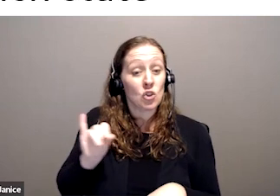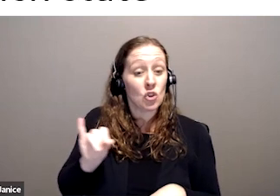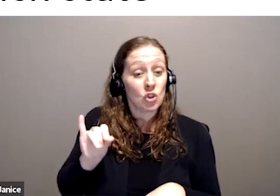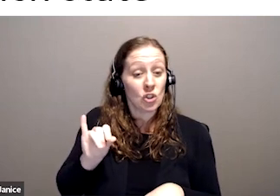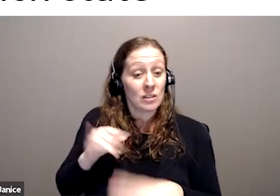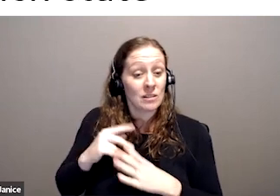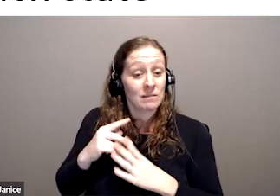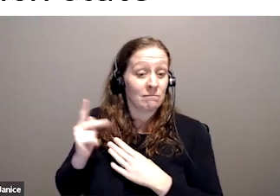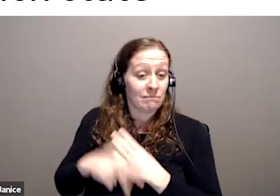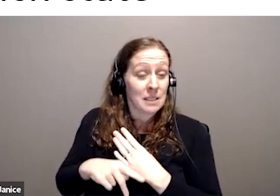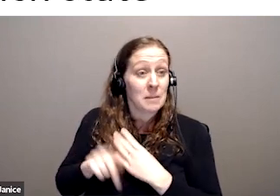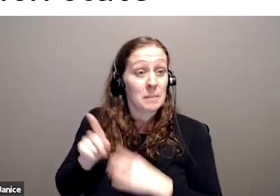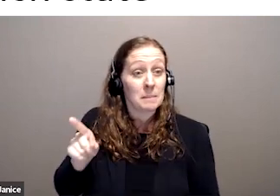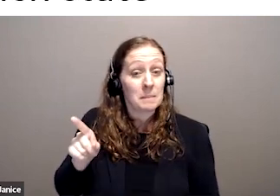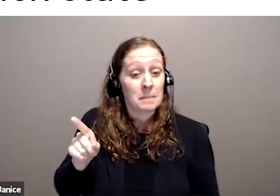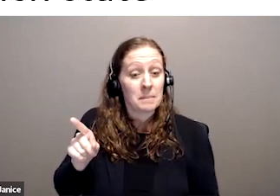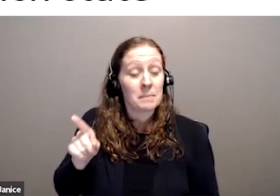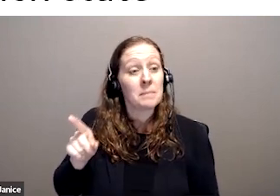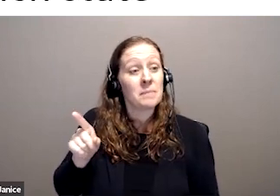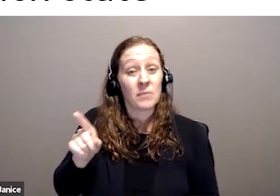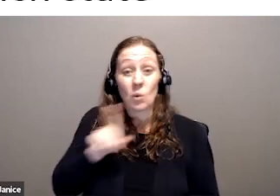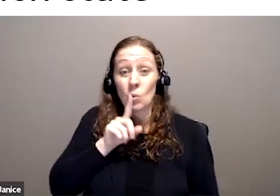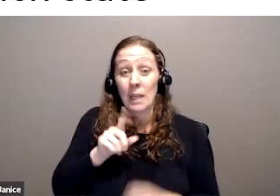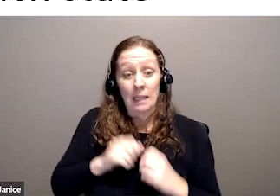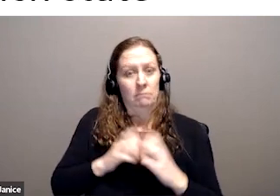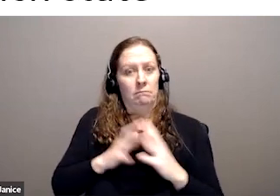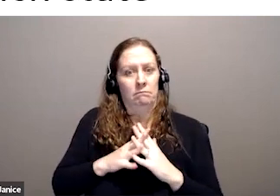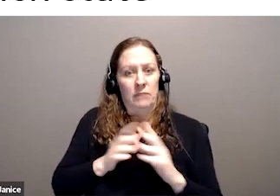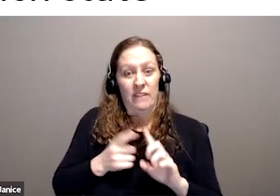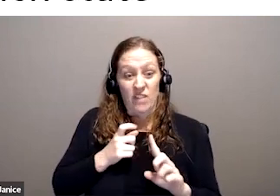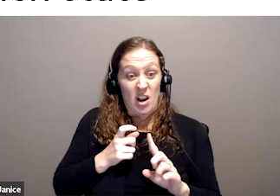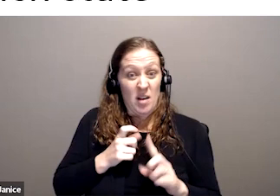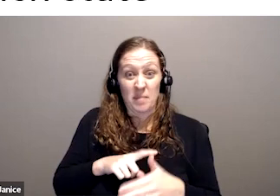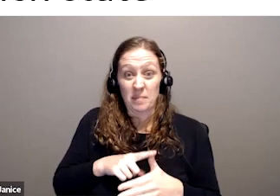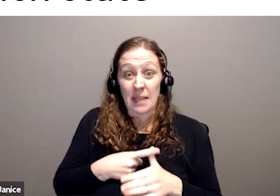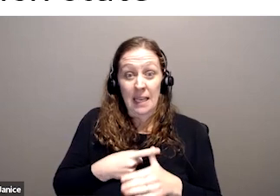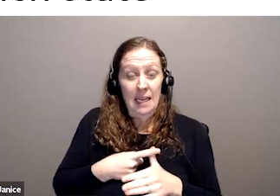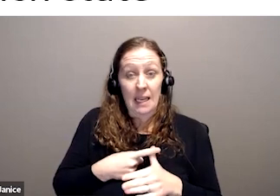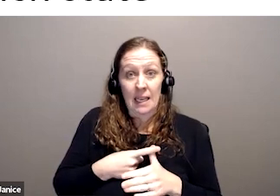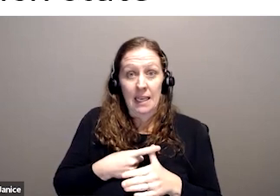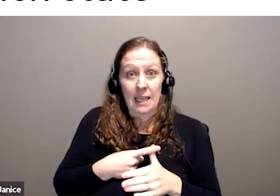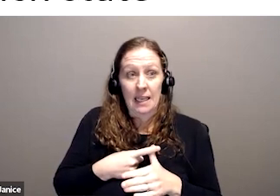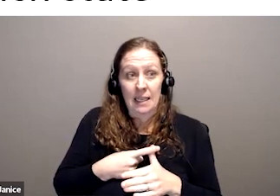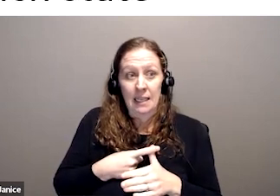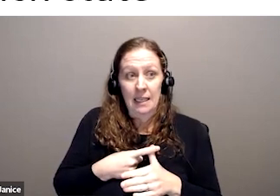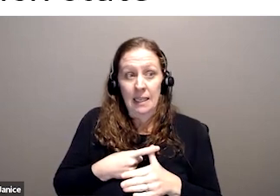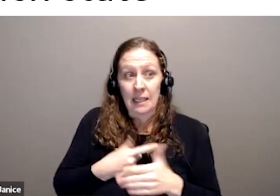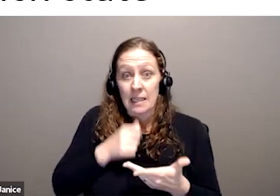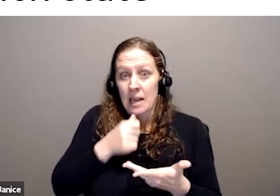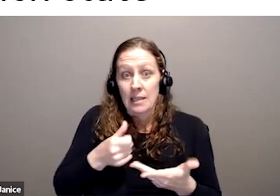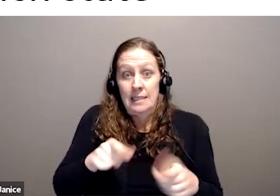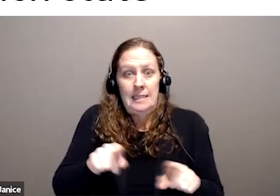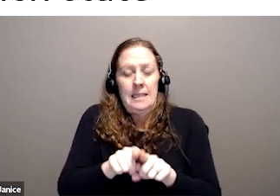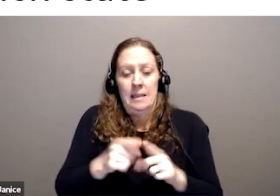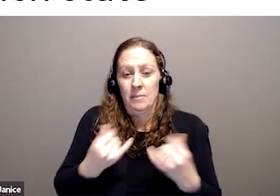if you like, kind of created from scratch. It wasn't in place as it is today. It blended